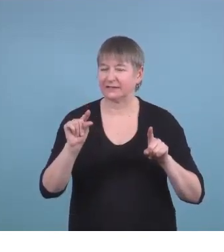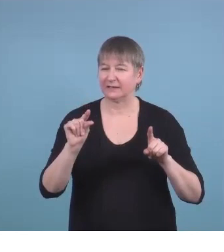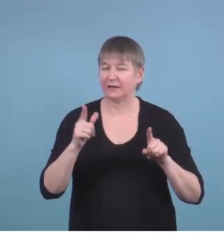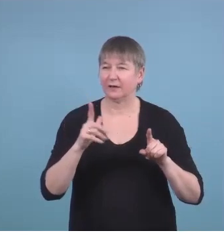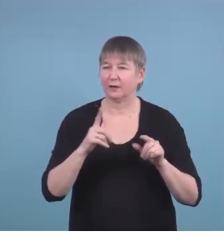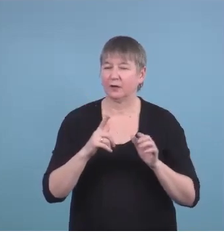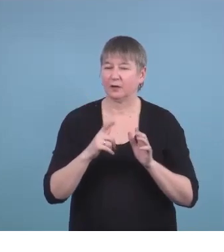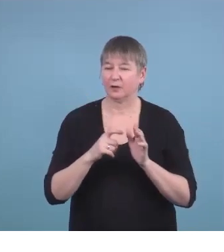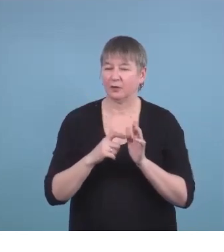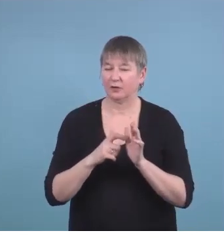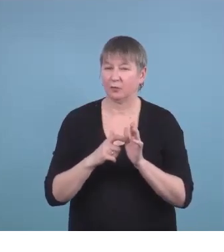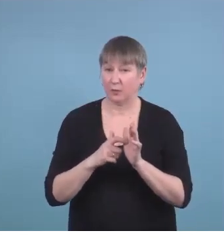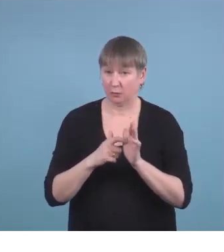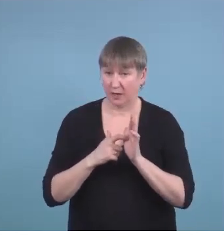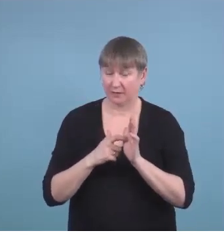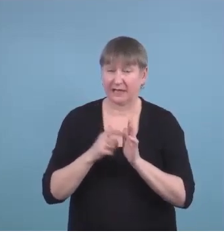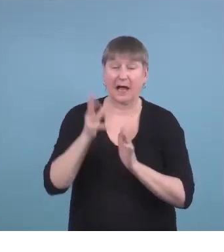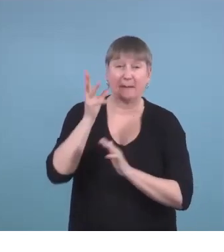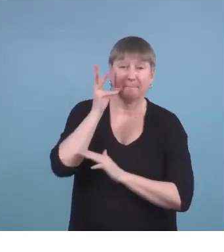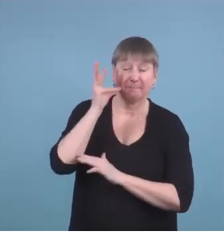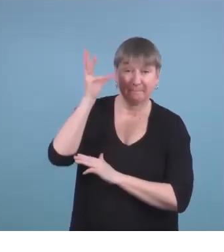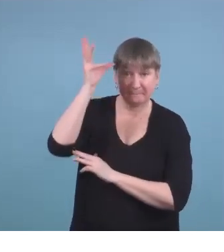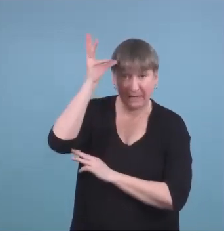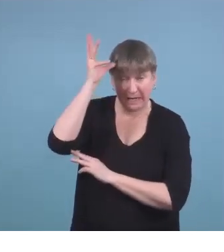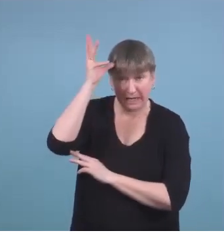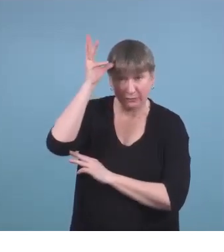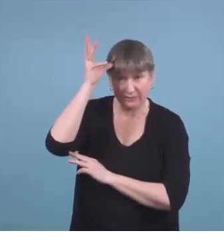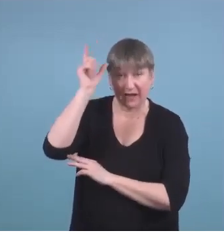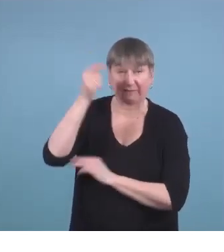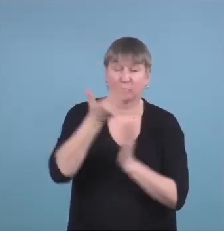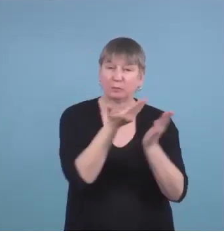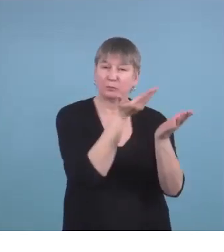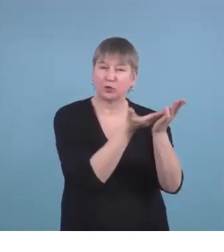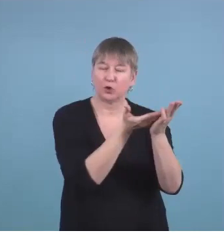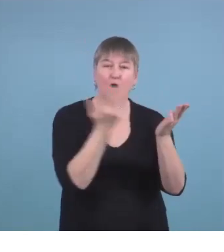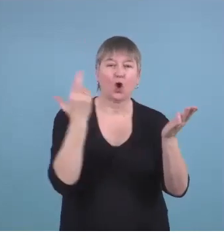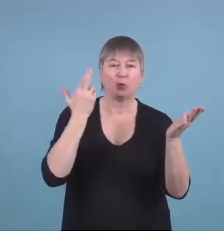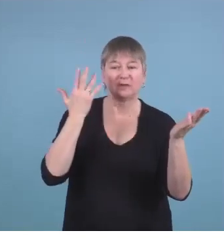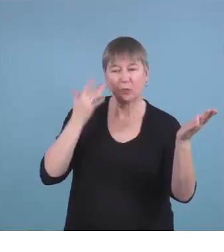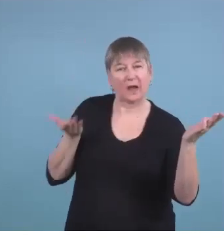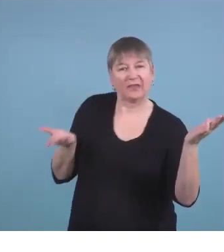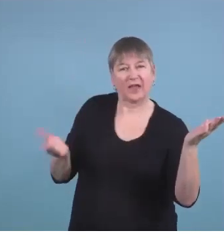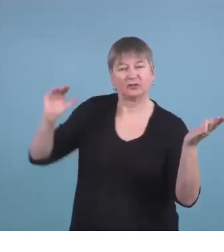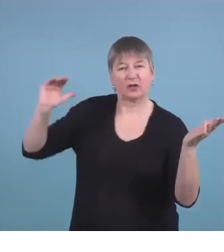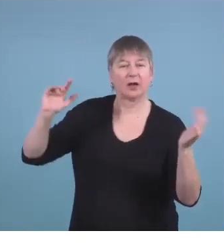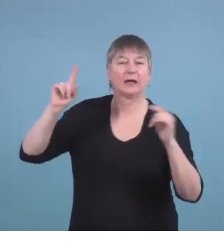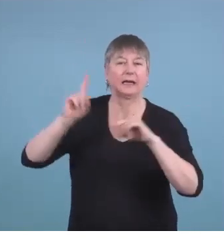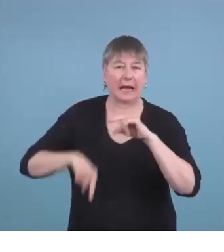parents prove that there's a reason why this child cannot be independent